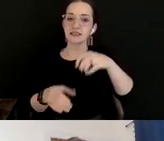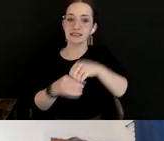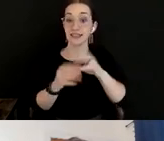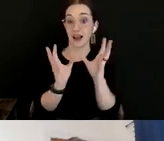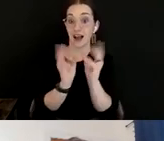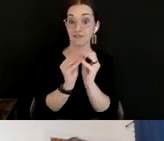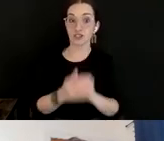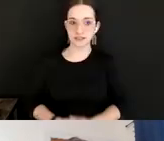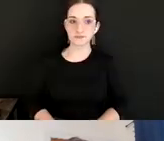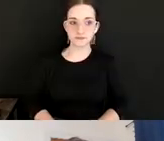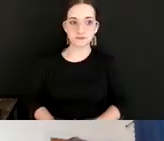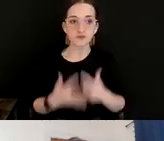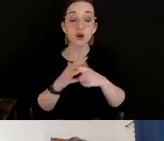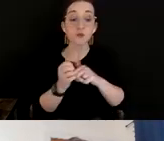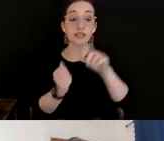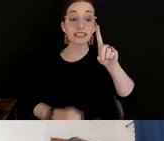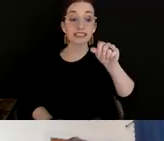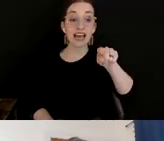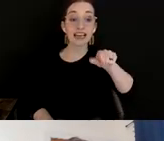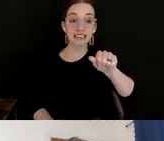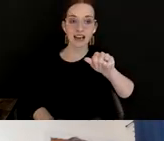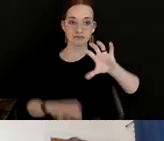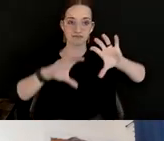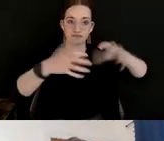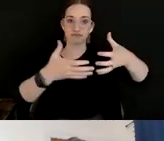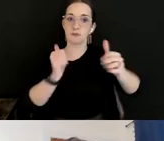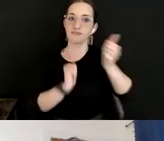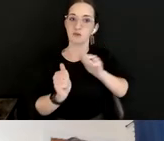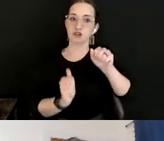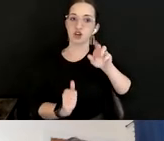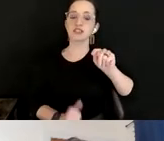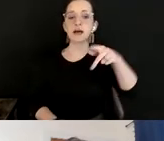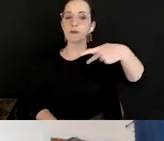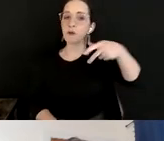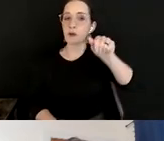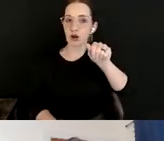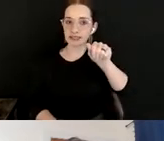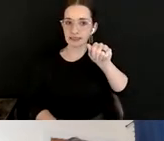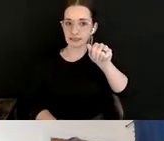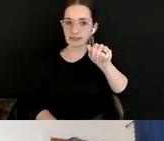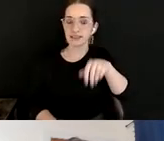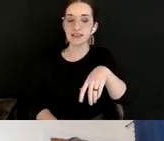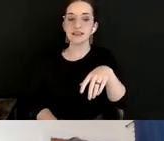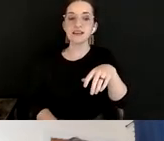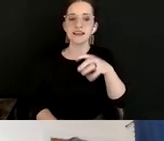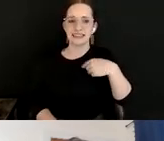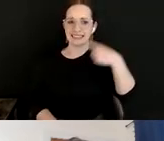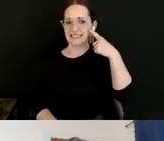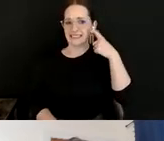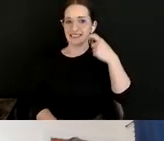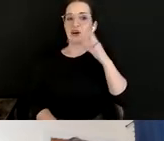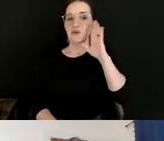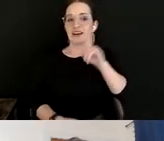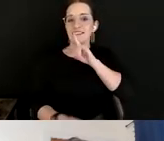about the performing arts as a sector, and I suspect this will likely confirm what we as individuals have been